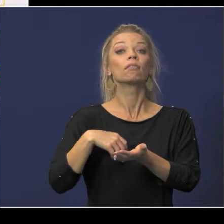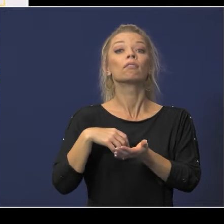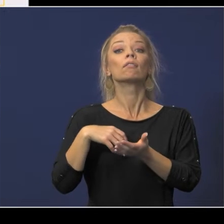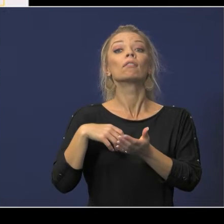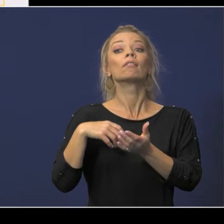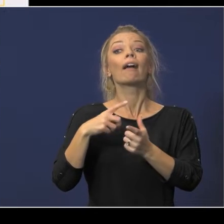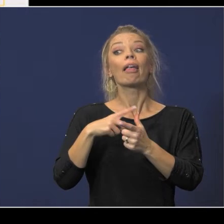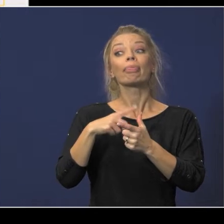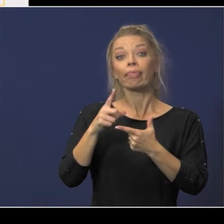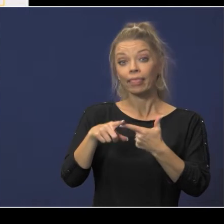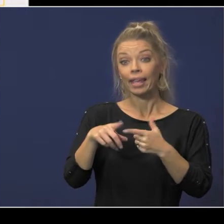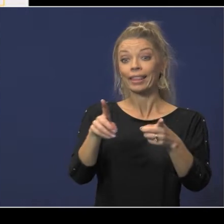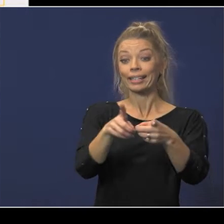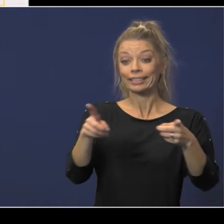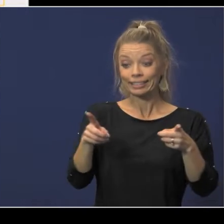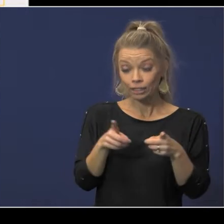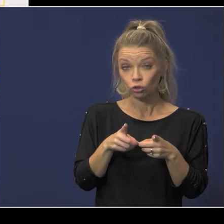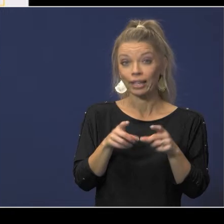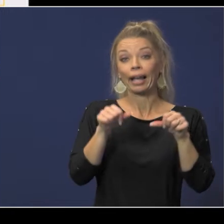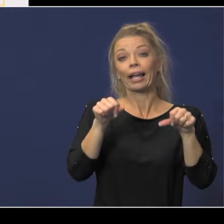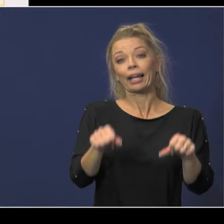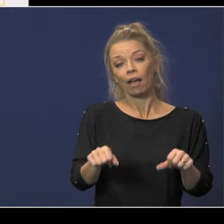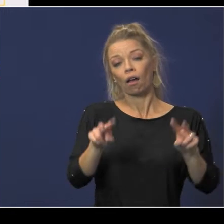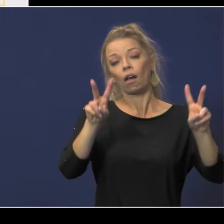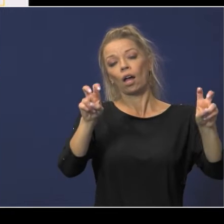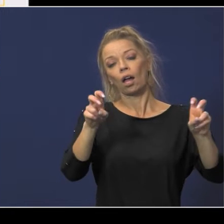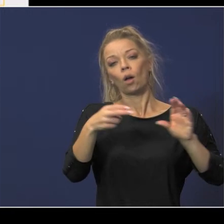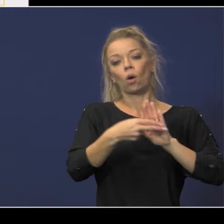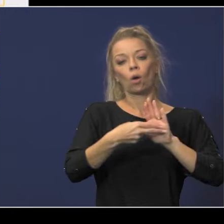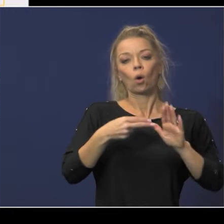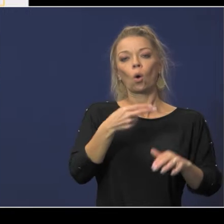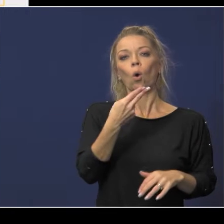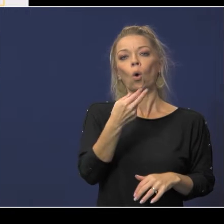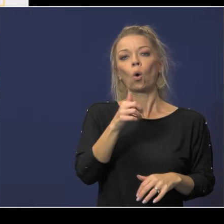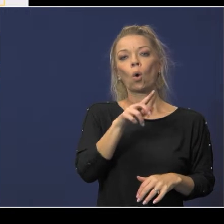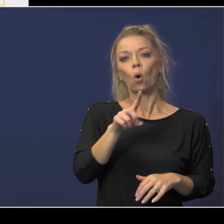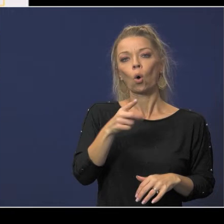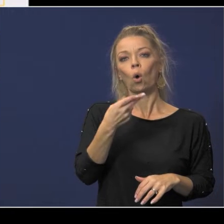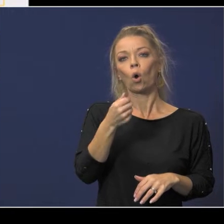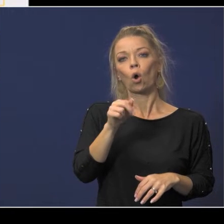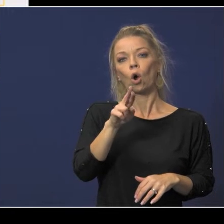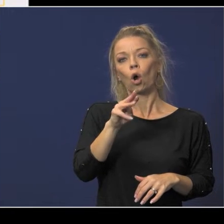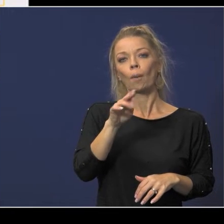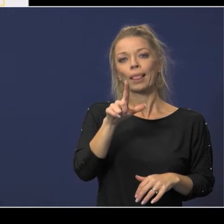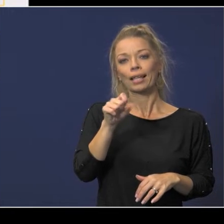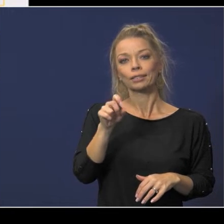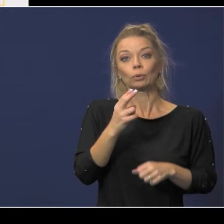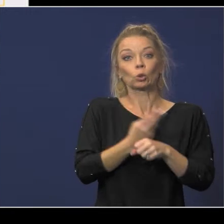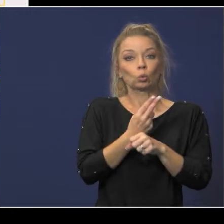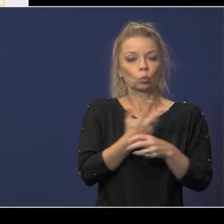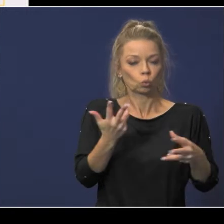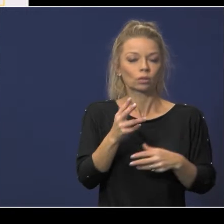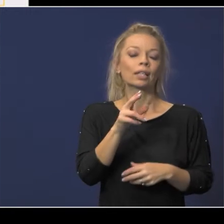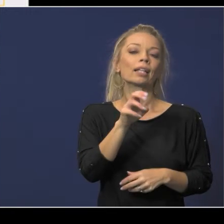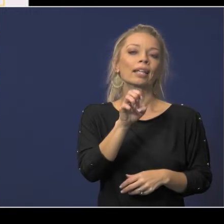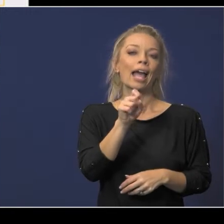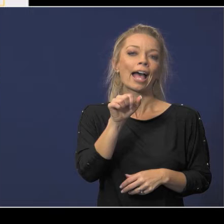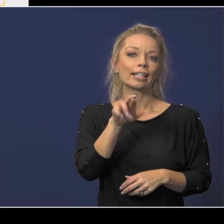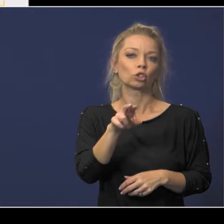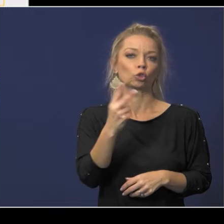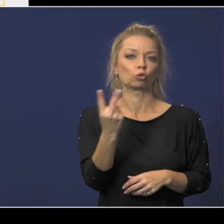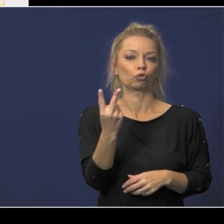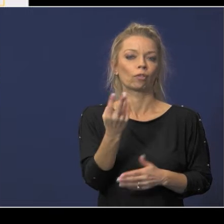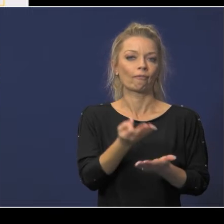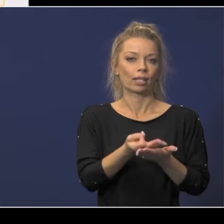districts could hold themselves harmless themselves by utilizing the sr2 funding that